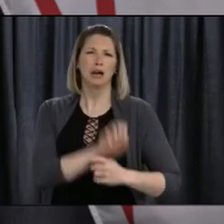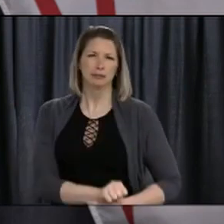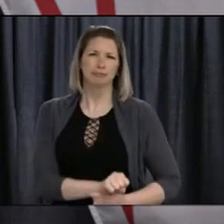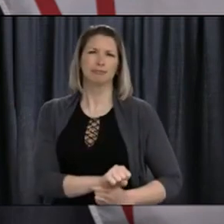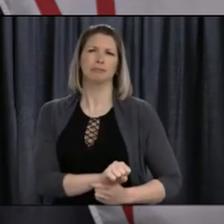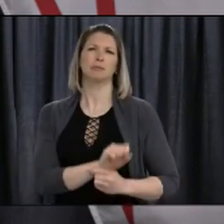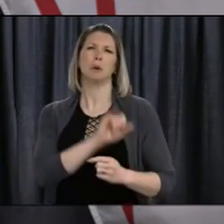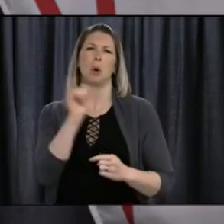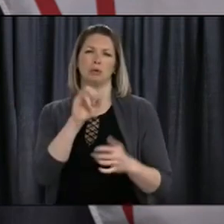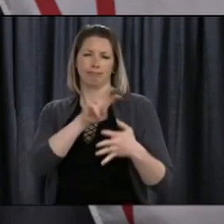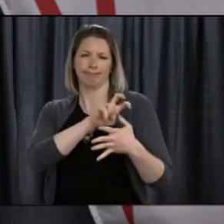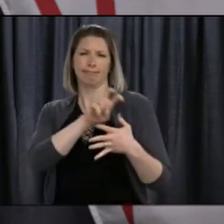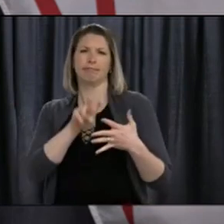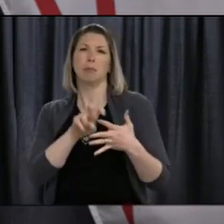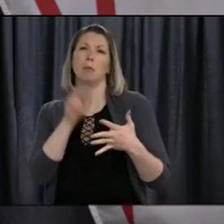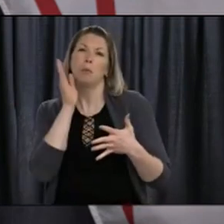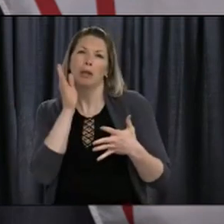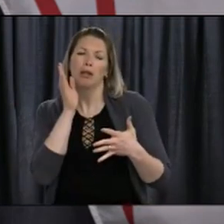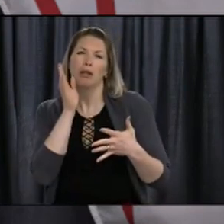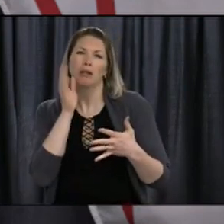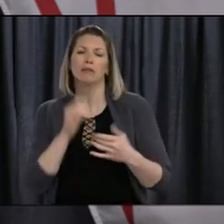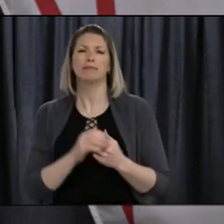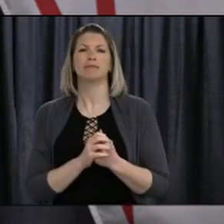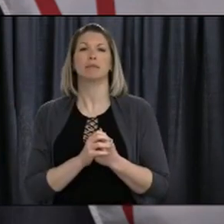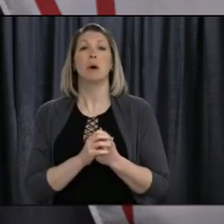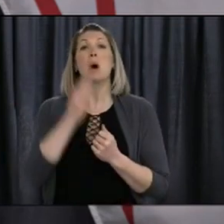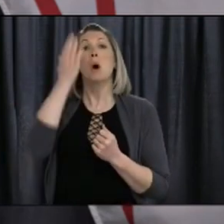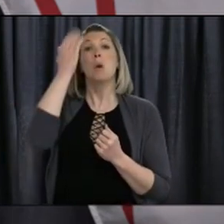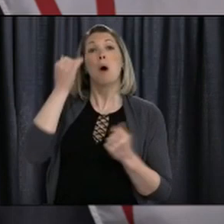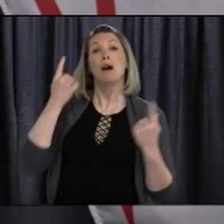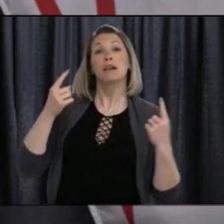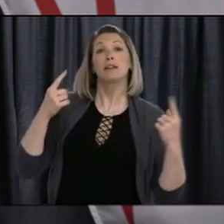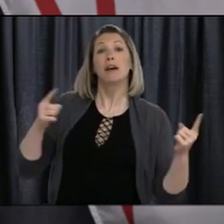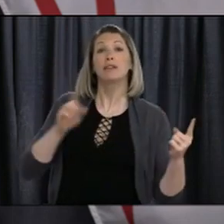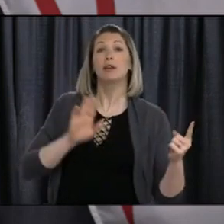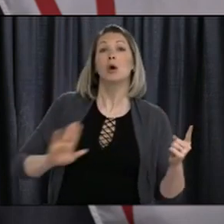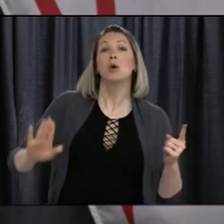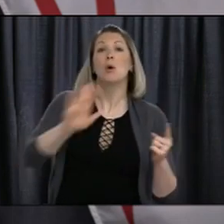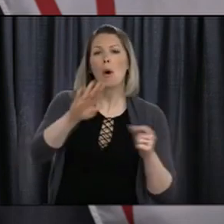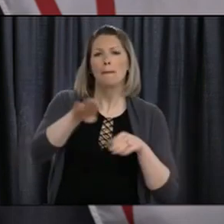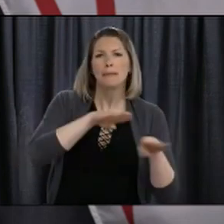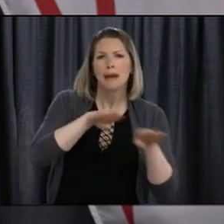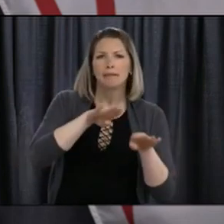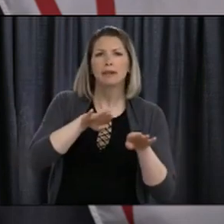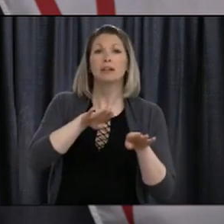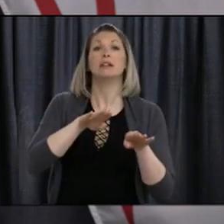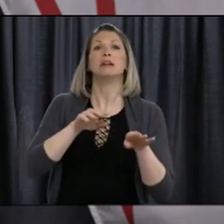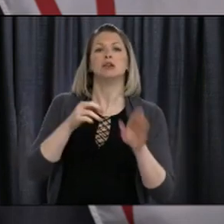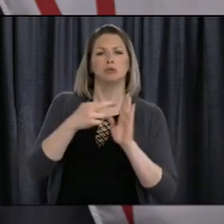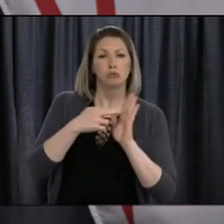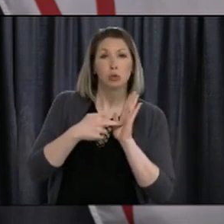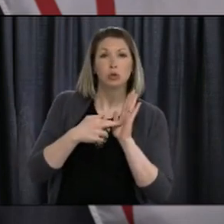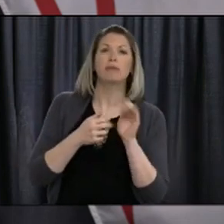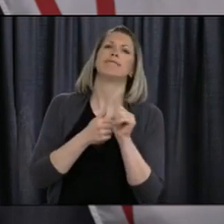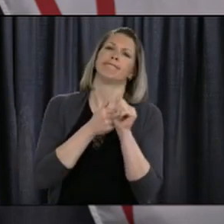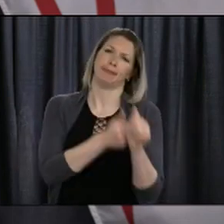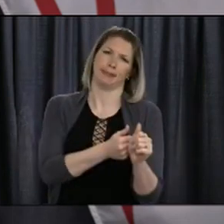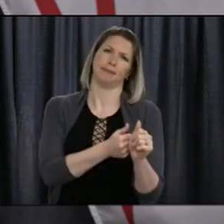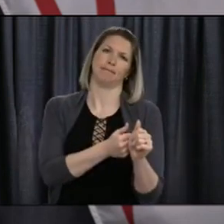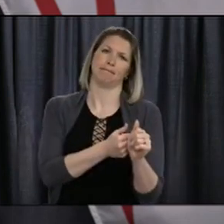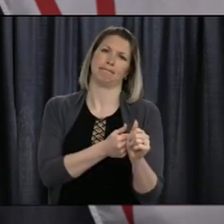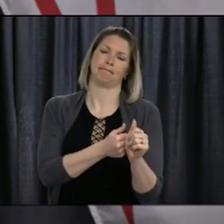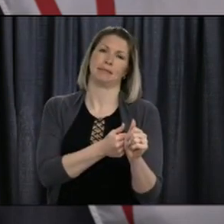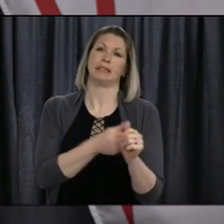is, in large part, the result of your unwavering commitment to following public health measures in place. As I mentioned during